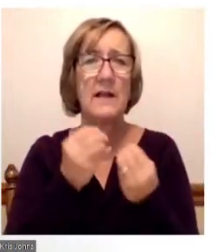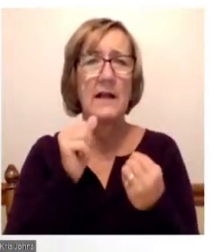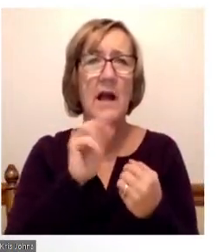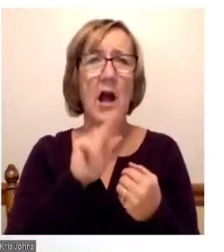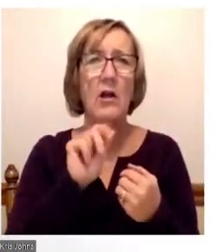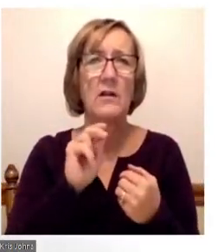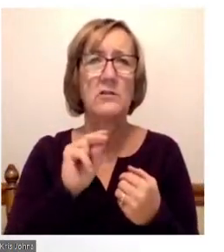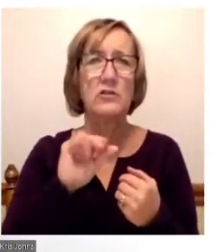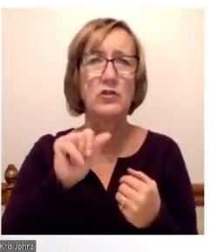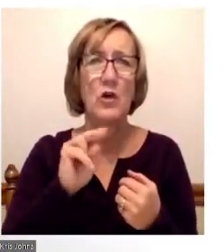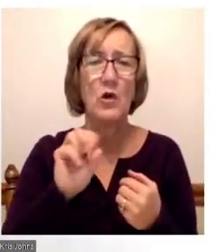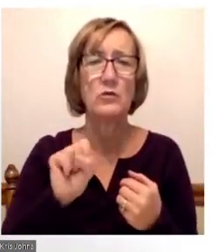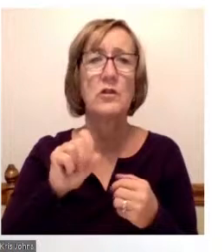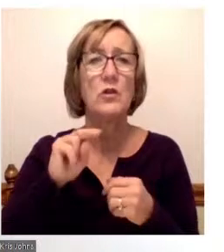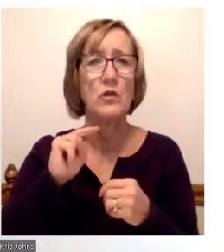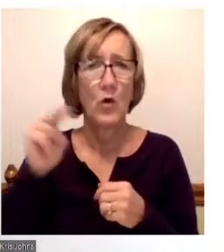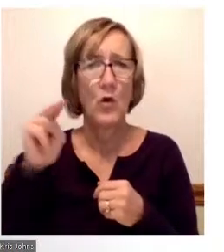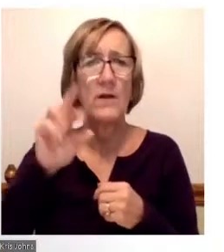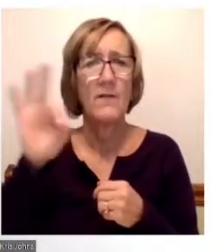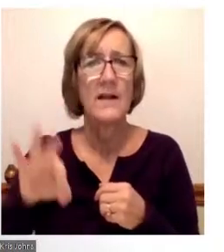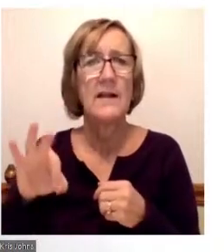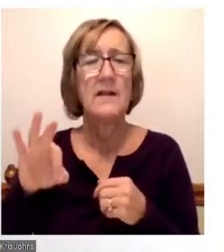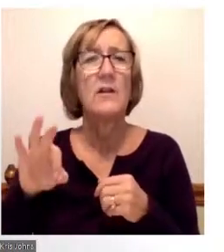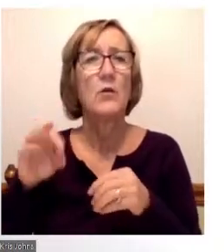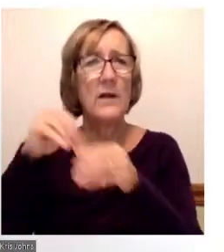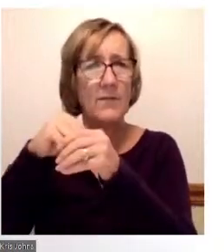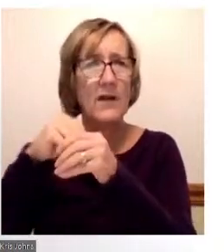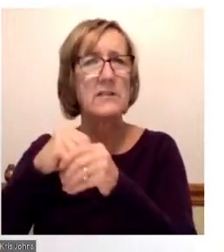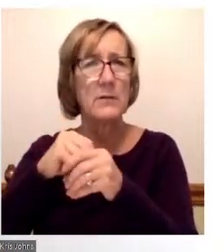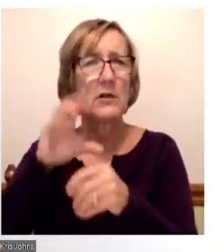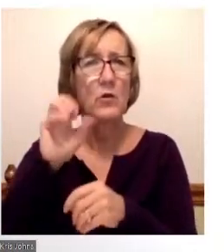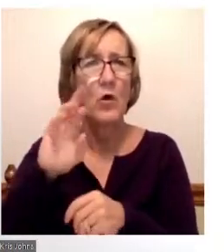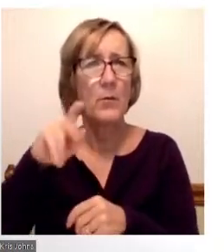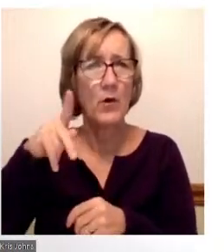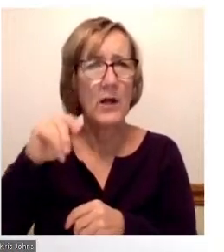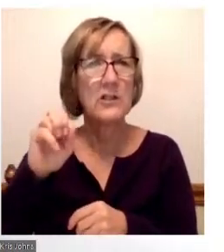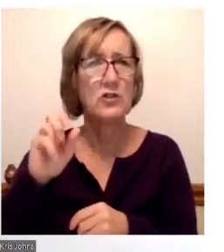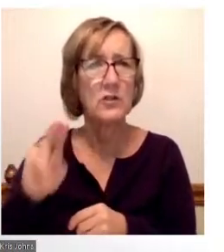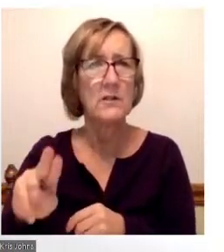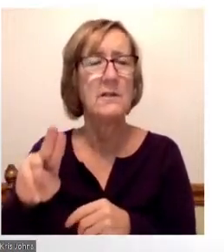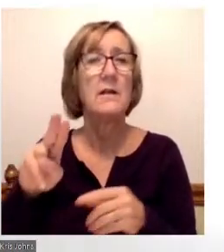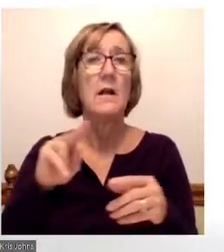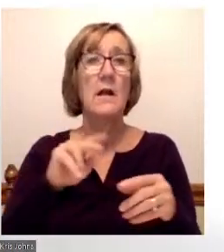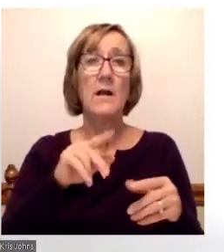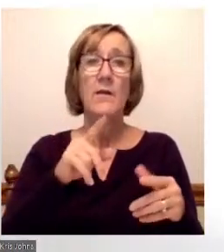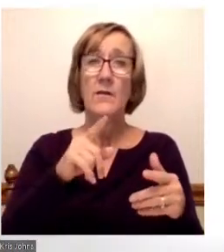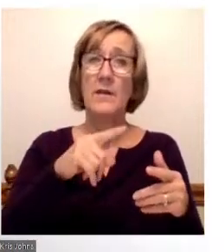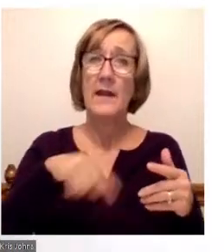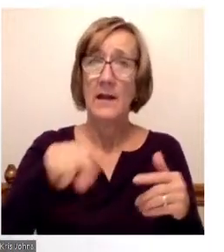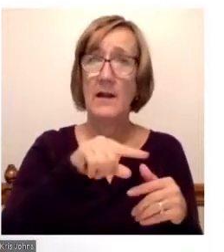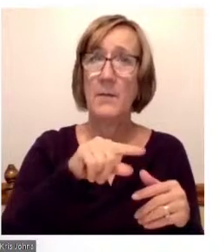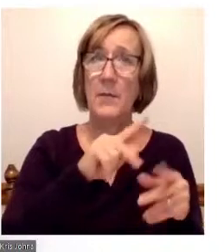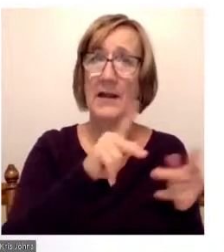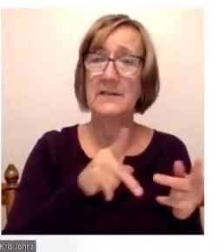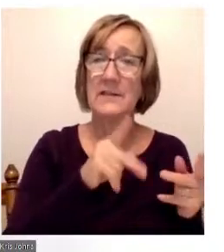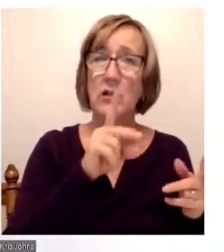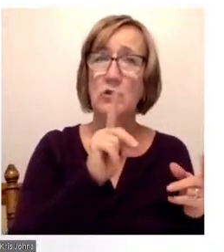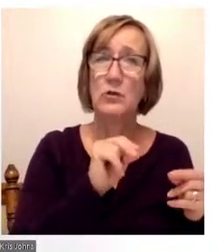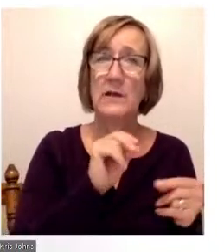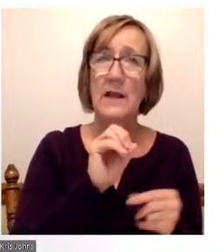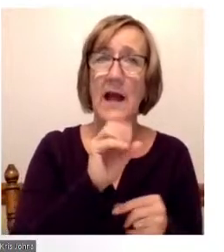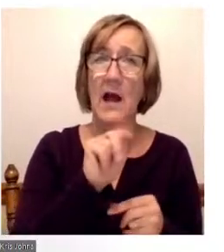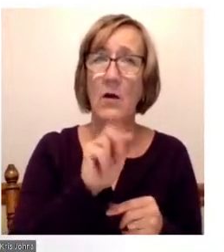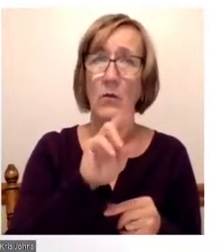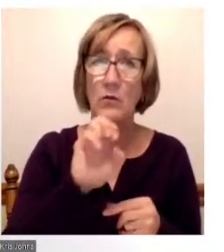Center, the North Flint Reinvestment Corporation, large organizations that are doing the outreach, that have programming, and ultimately want to partner.